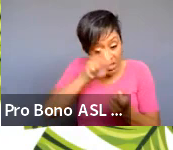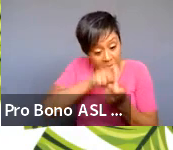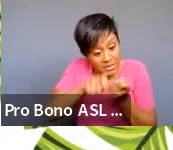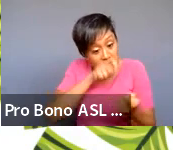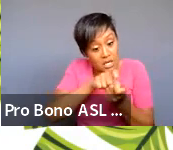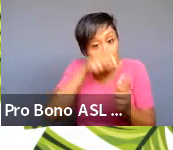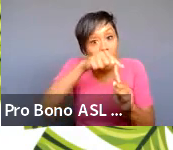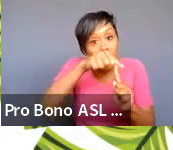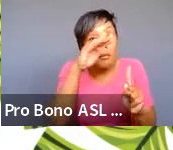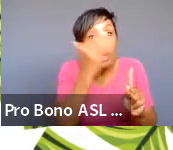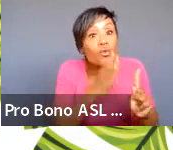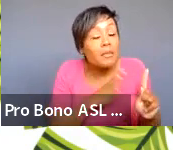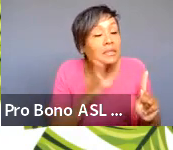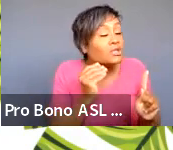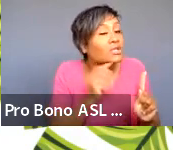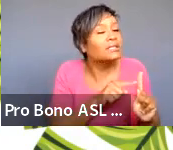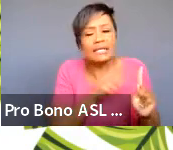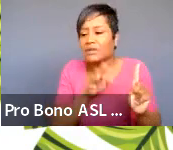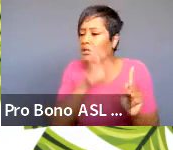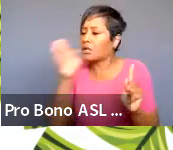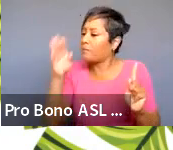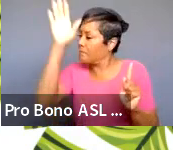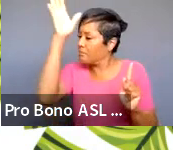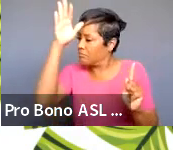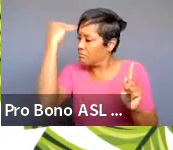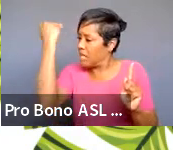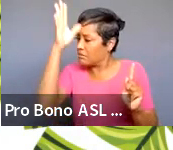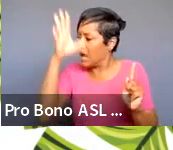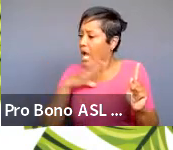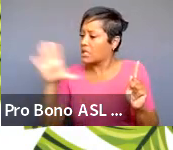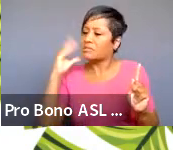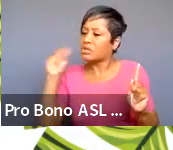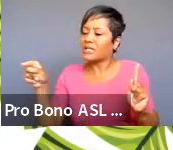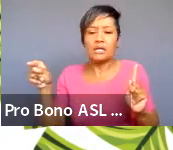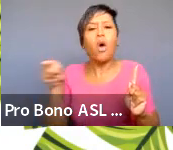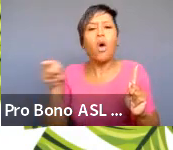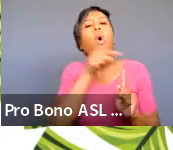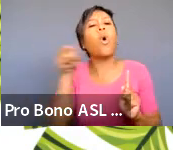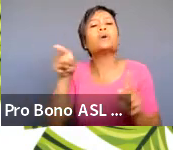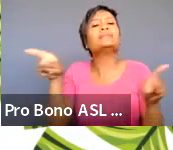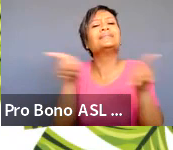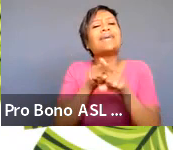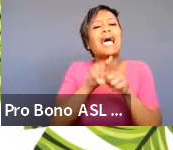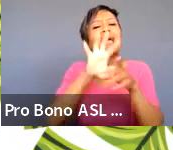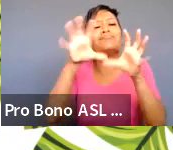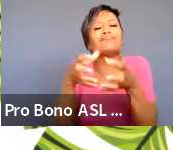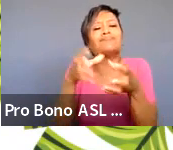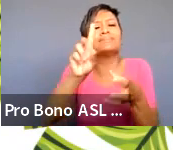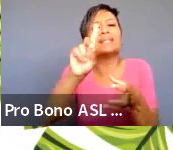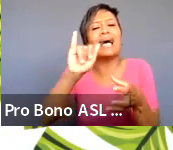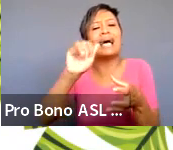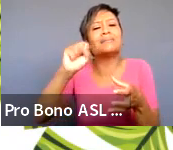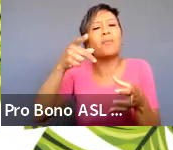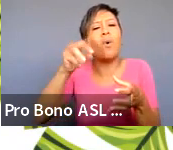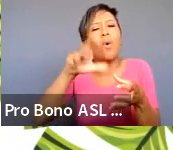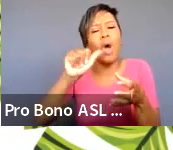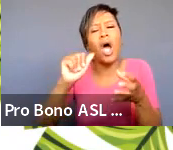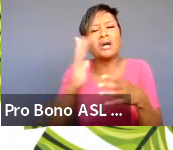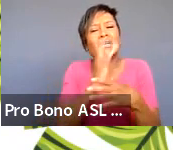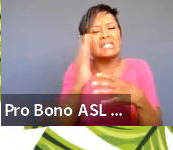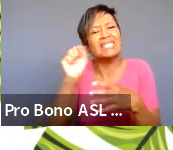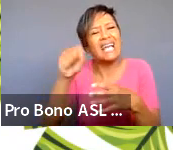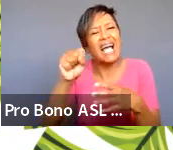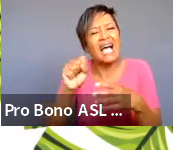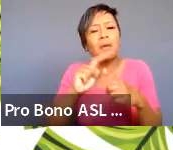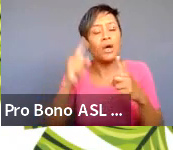is very different from this particular black man's experience even though they're part of the same diaspora so when we think about these